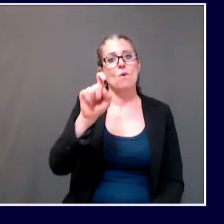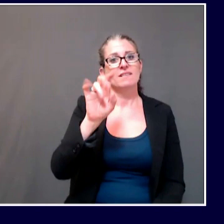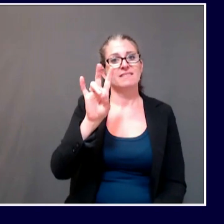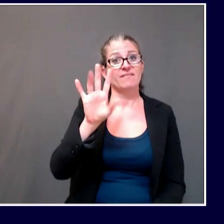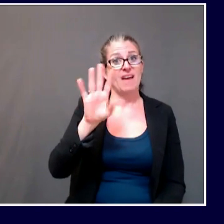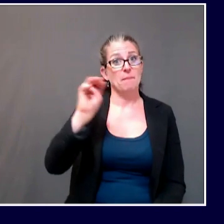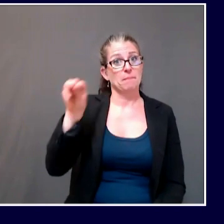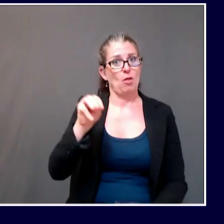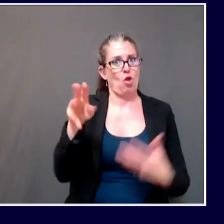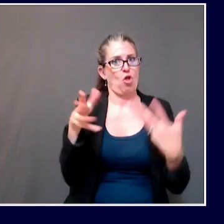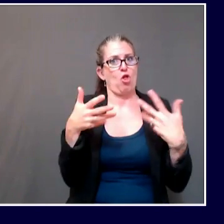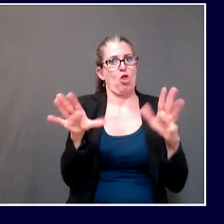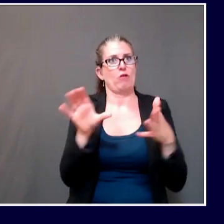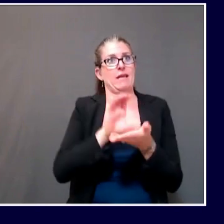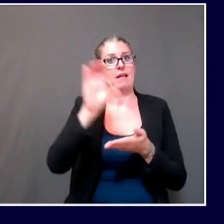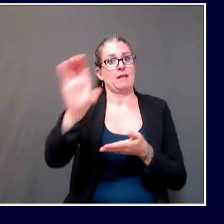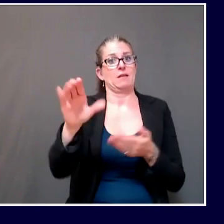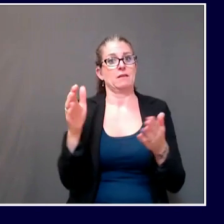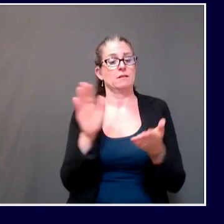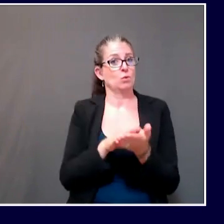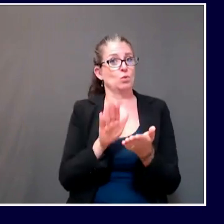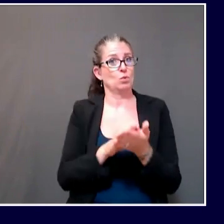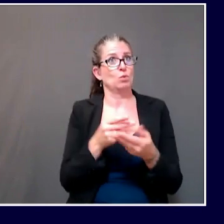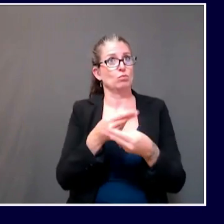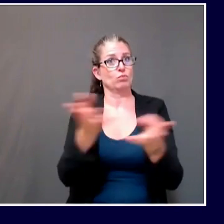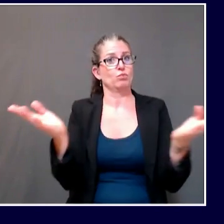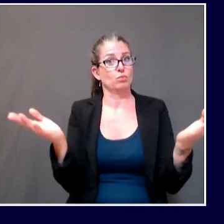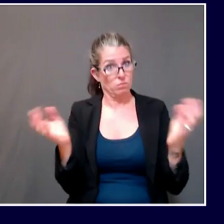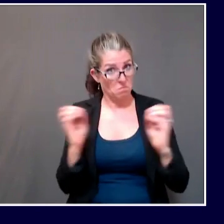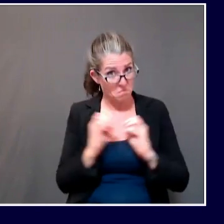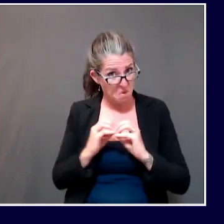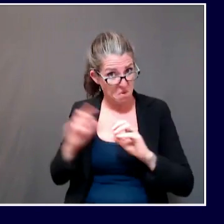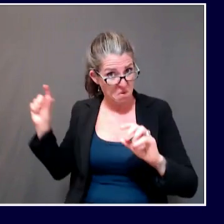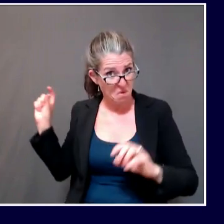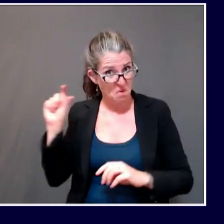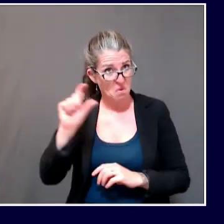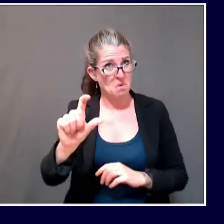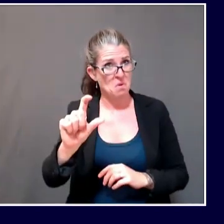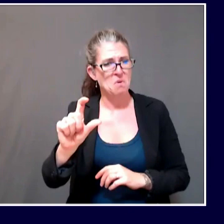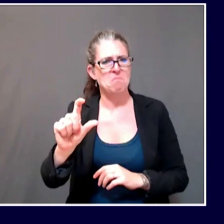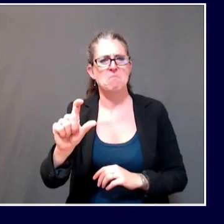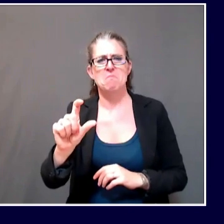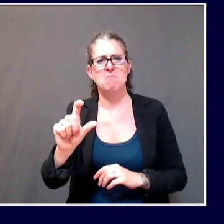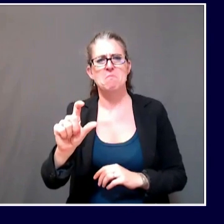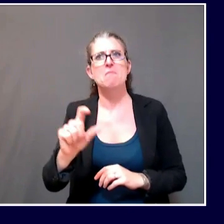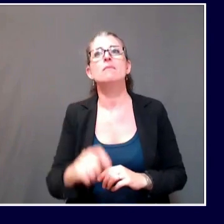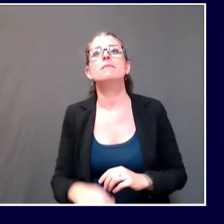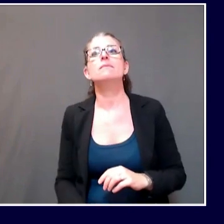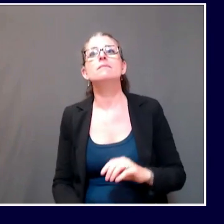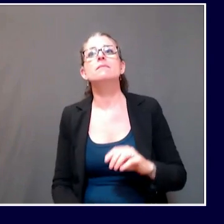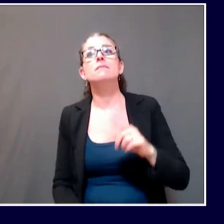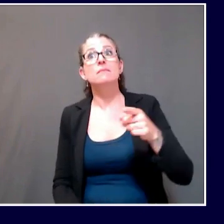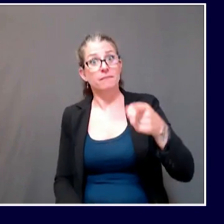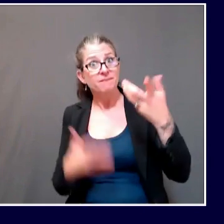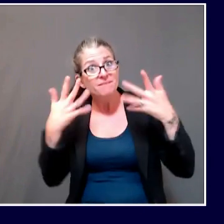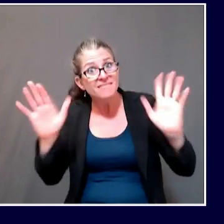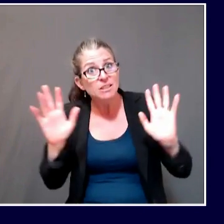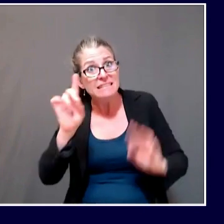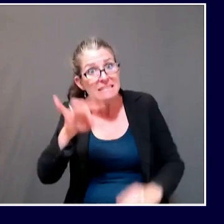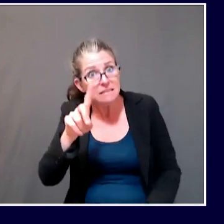has that already been distributed, you're saying? It's been put out there. It has not all been allocated or distributed.